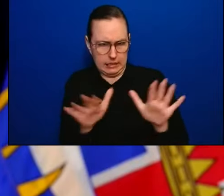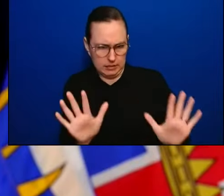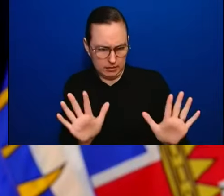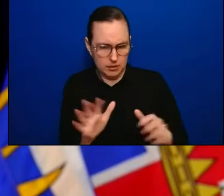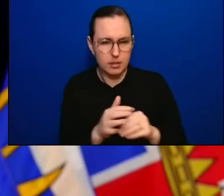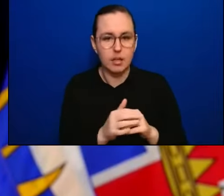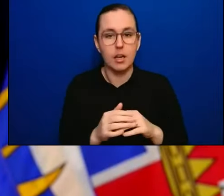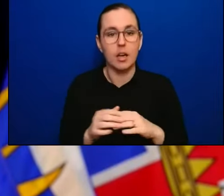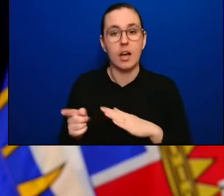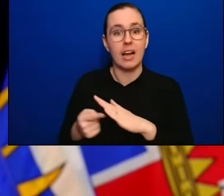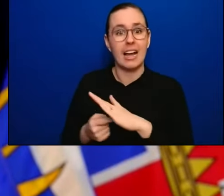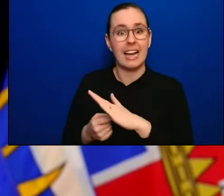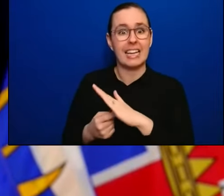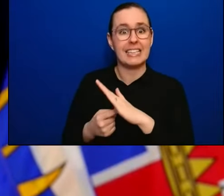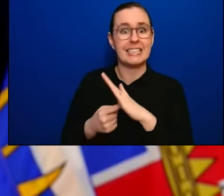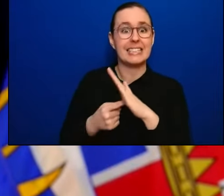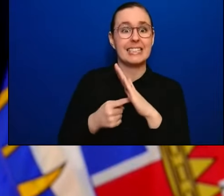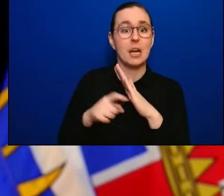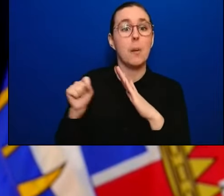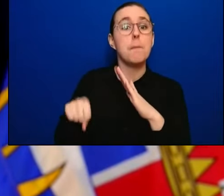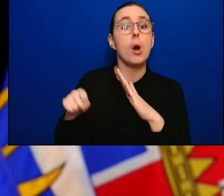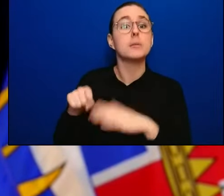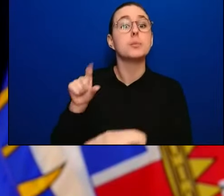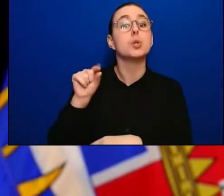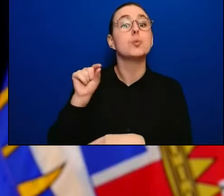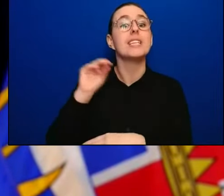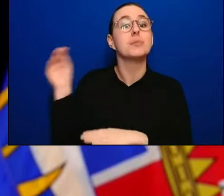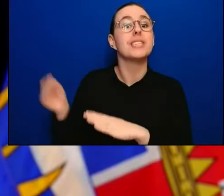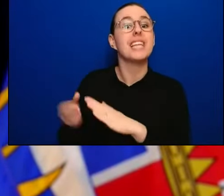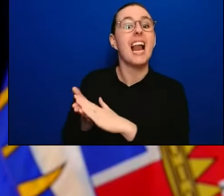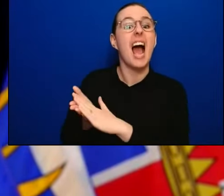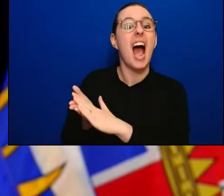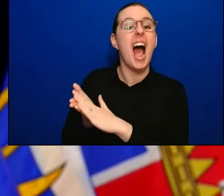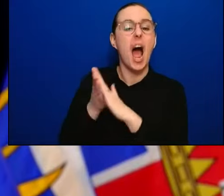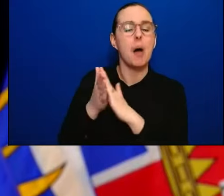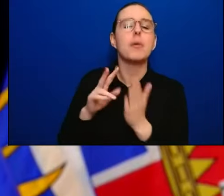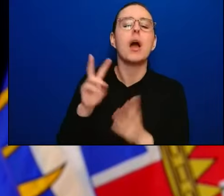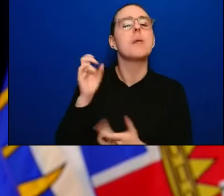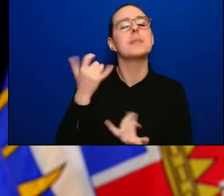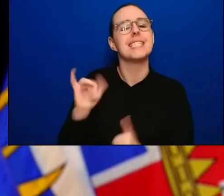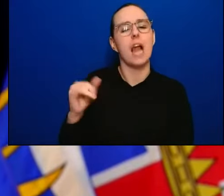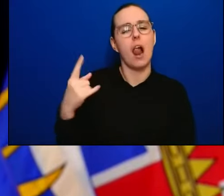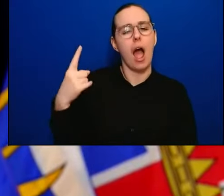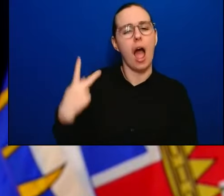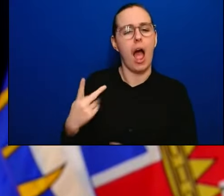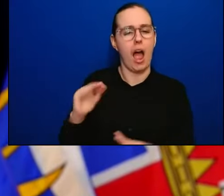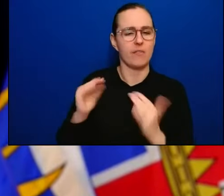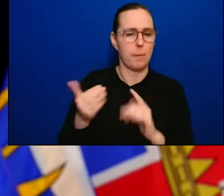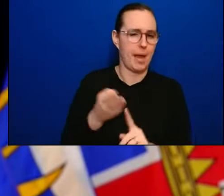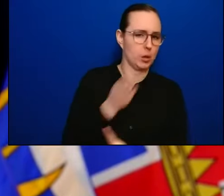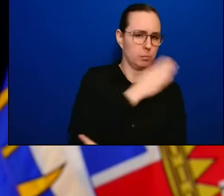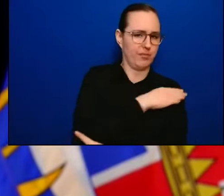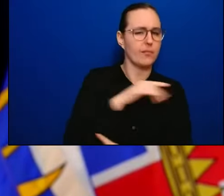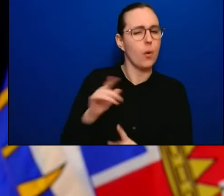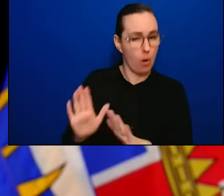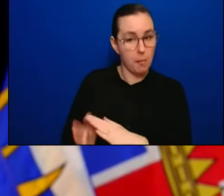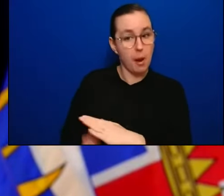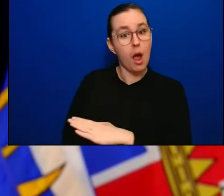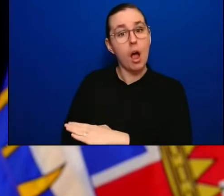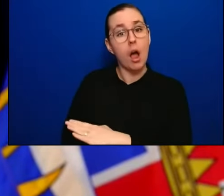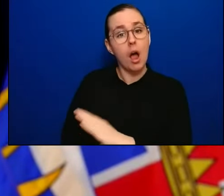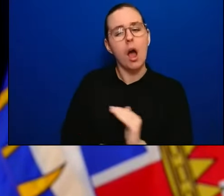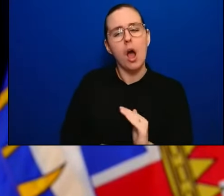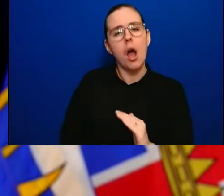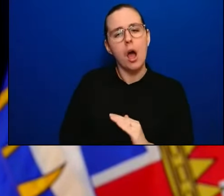increase, we would expect to see about half the hospitalisations at a very slow rate over time. So